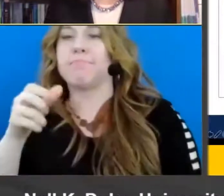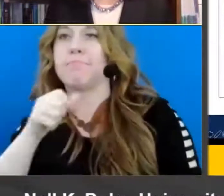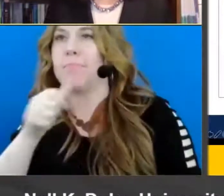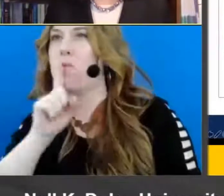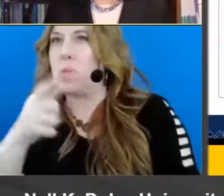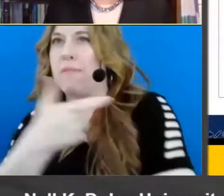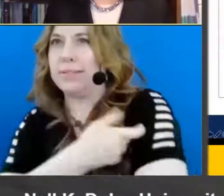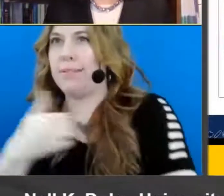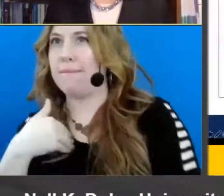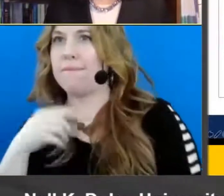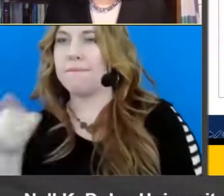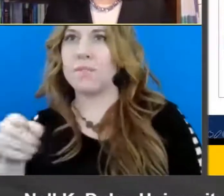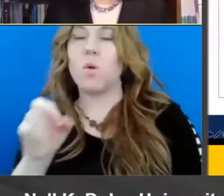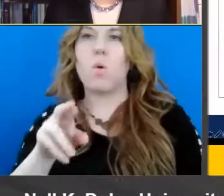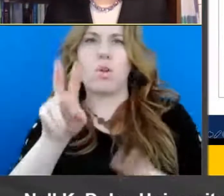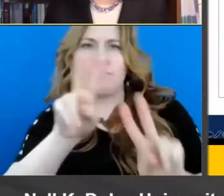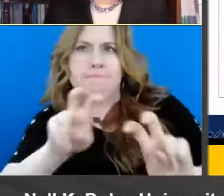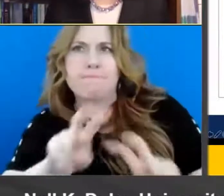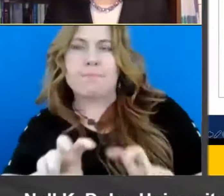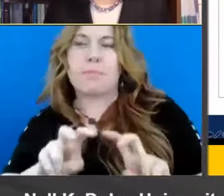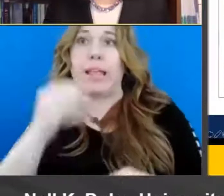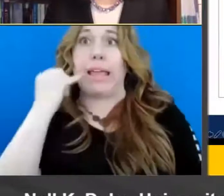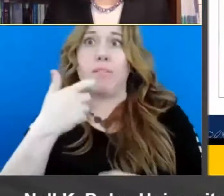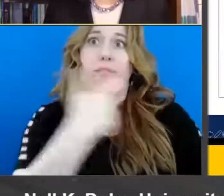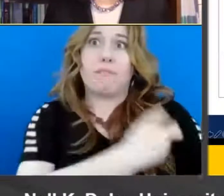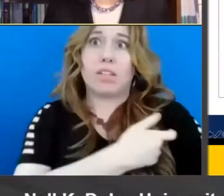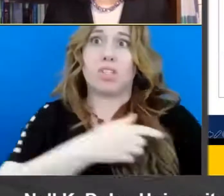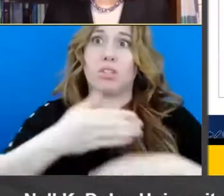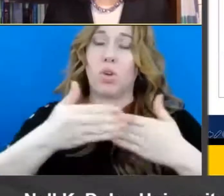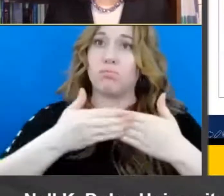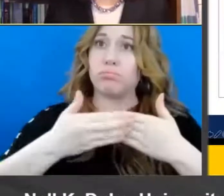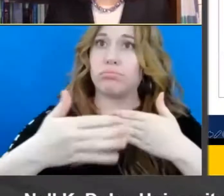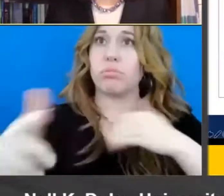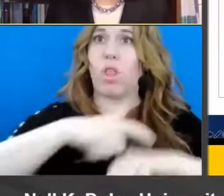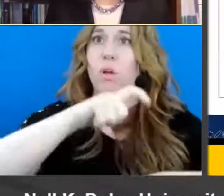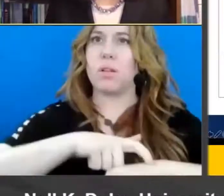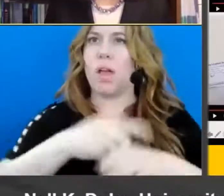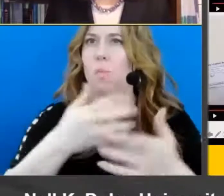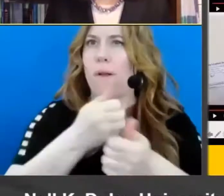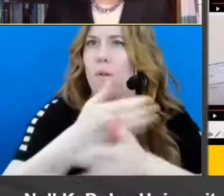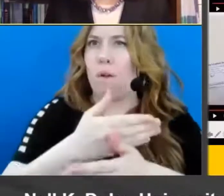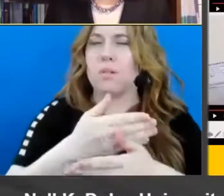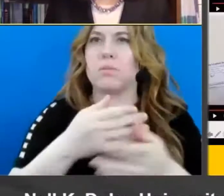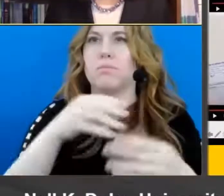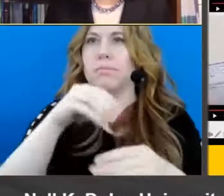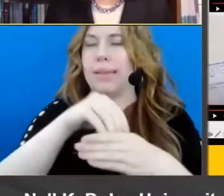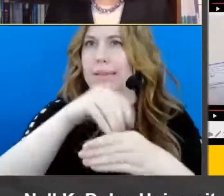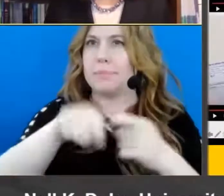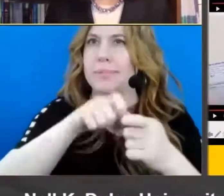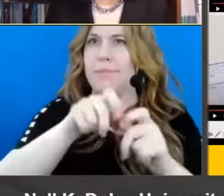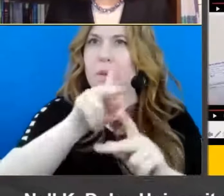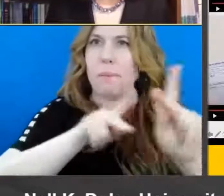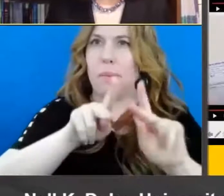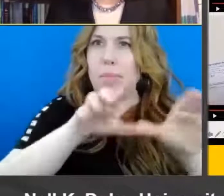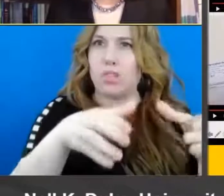at the long term implications of use of vaccine in a particular population and so on. And then finally, there's a